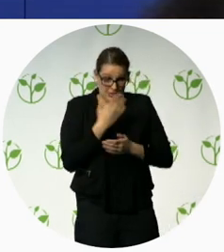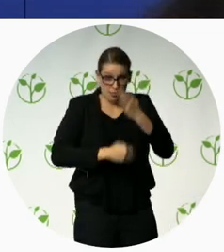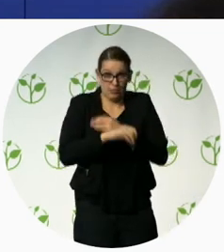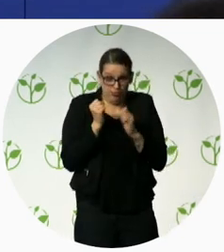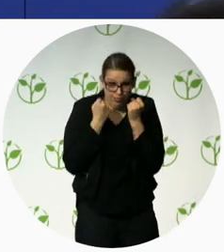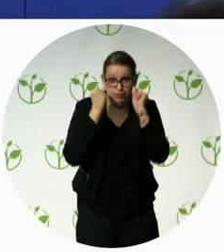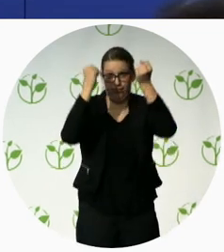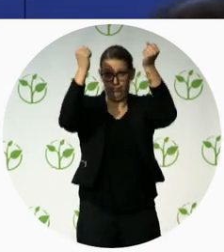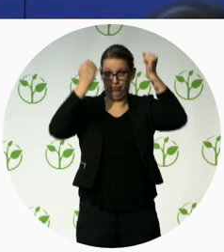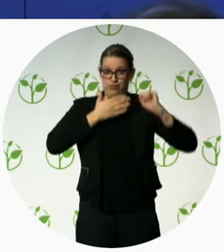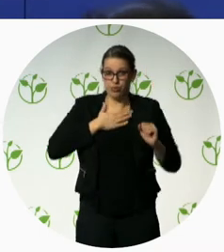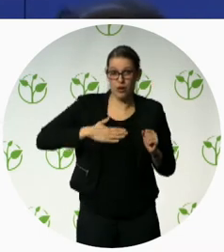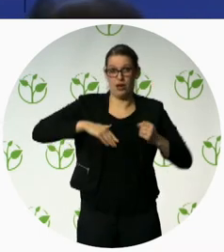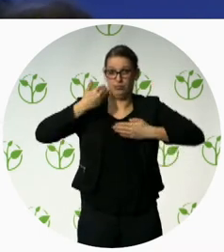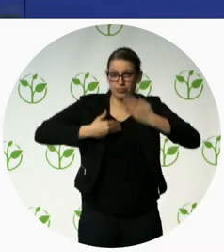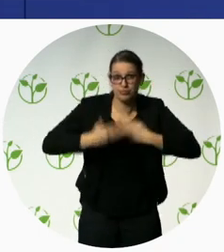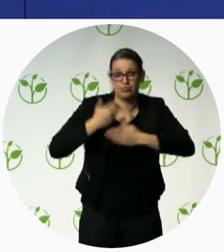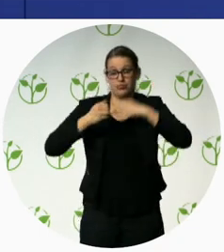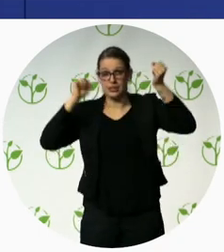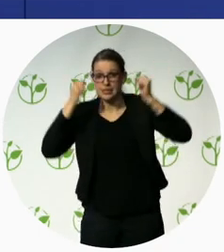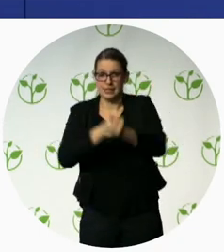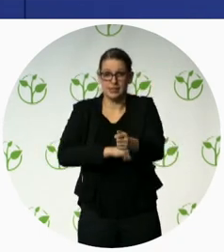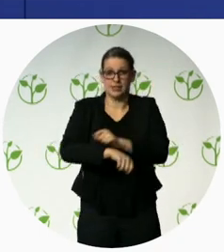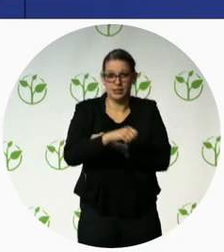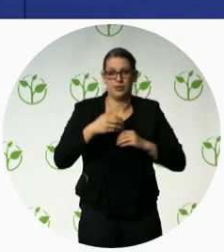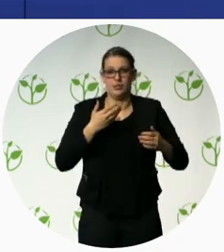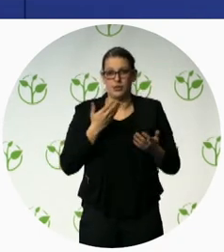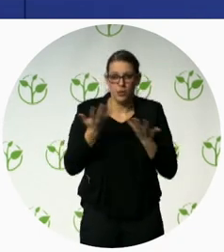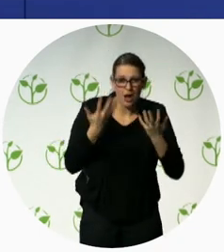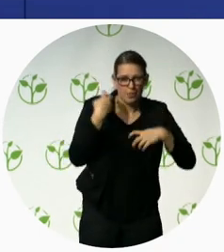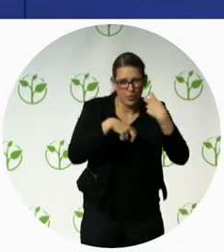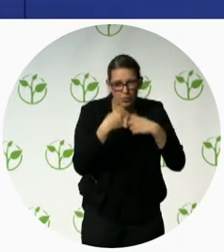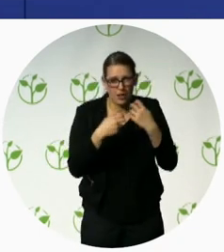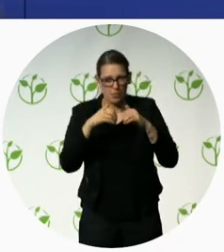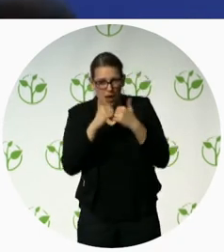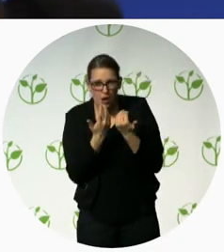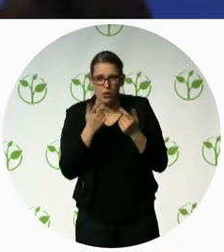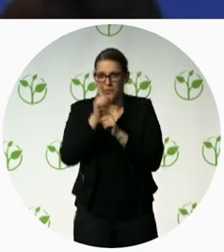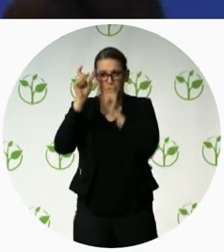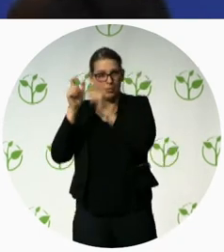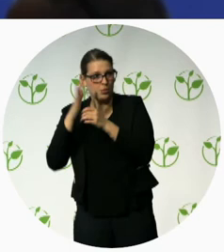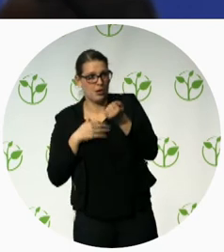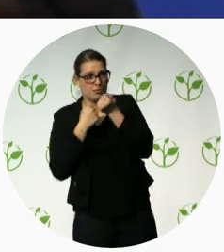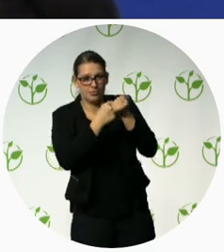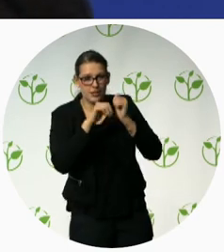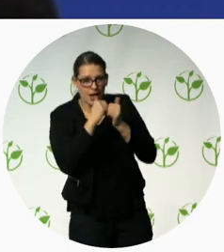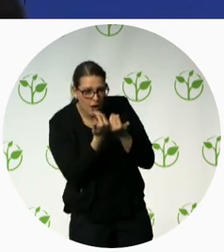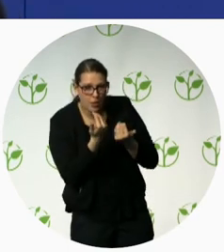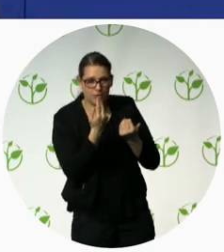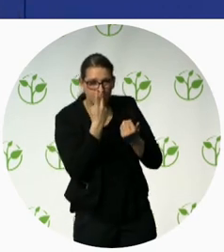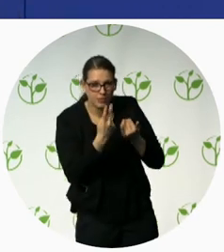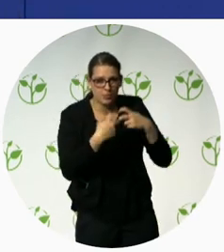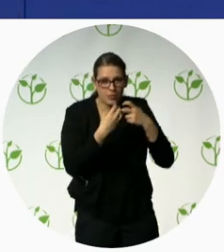on whatever problems you have, and there are lots of people to help you, and especially on a platform like this Zero Project, we are not here to